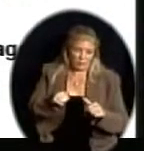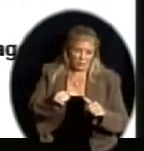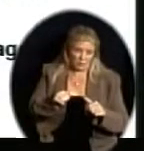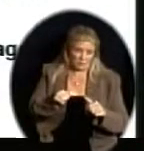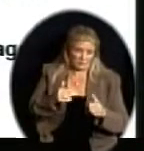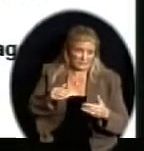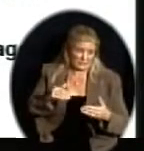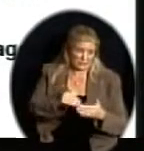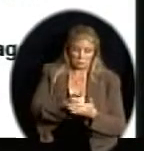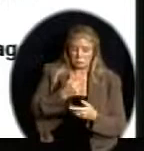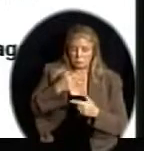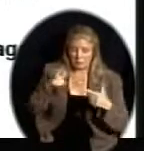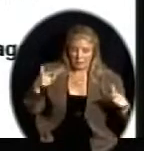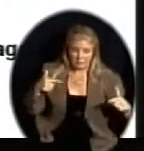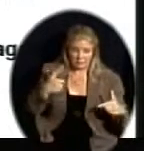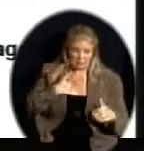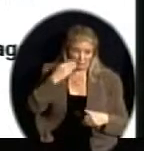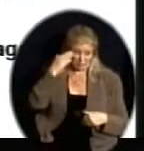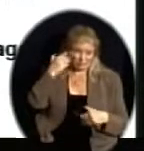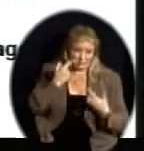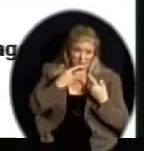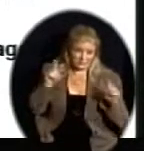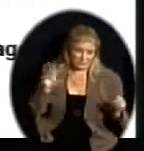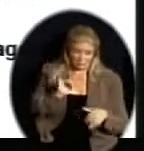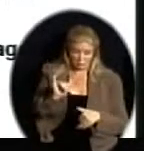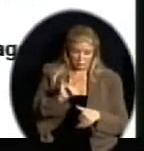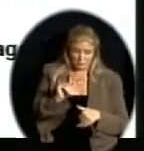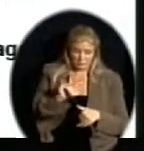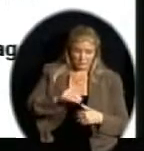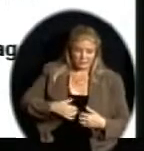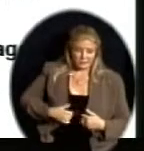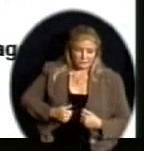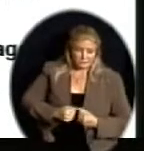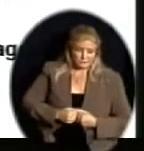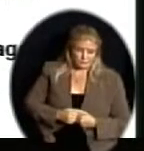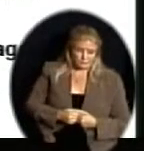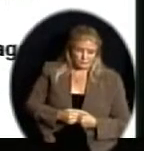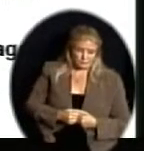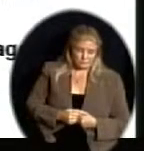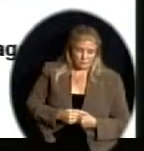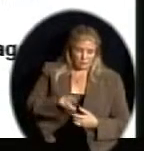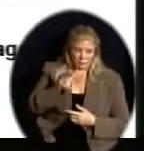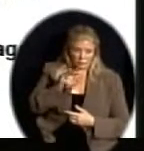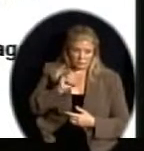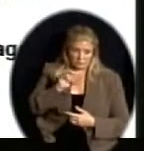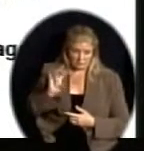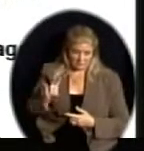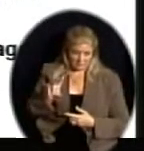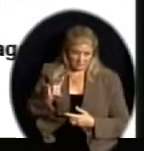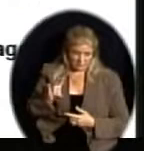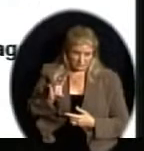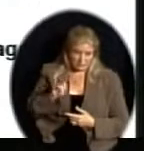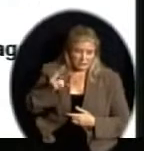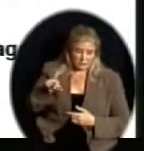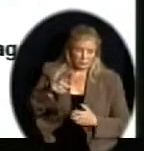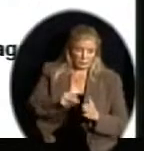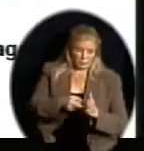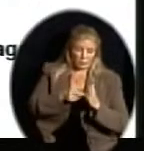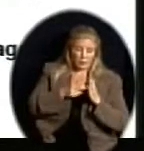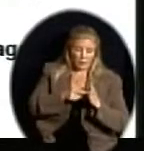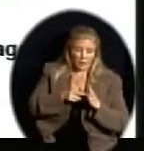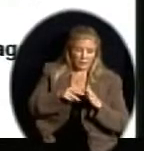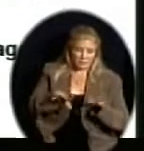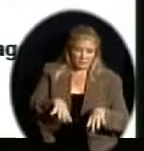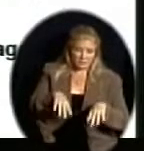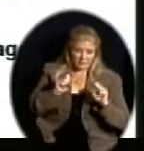In March of this year, Carolina will be required to take the same 11th grade reading test as